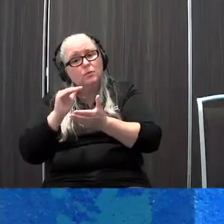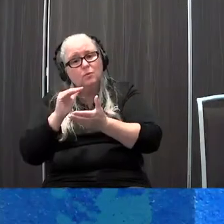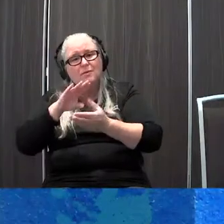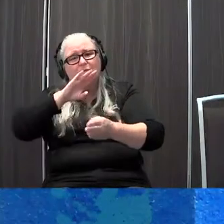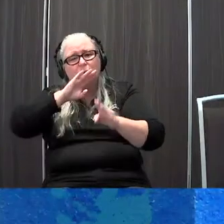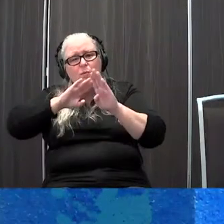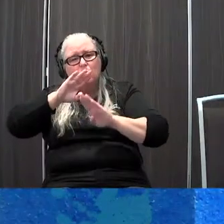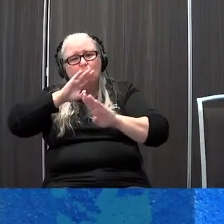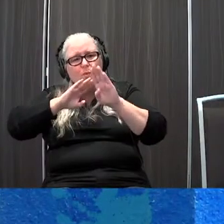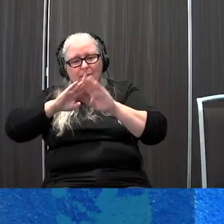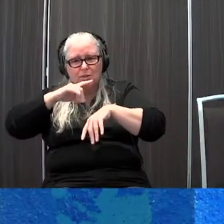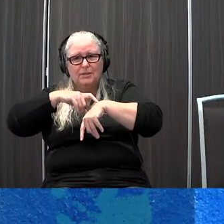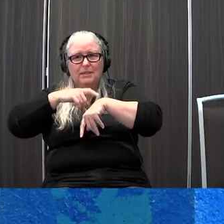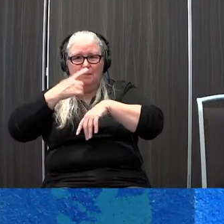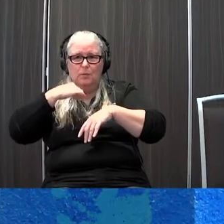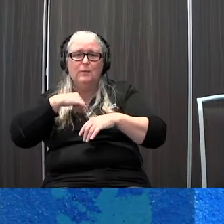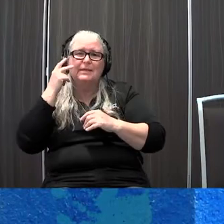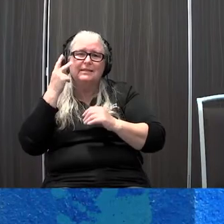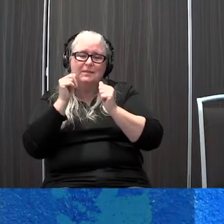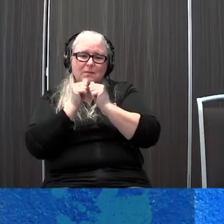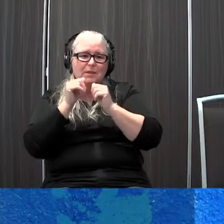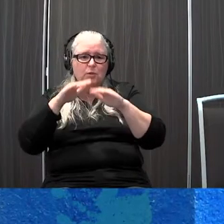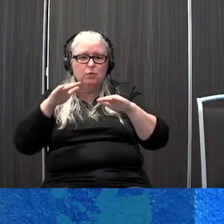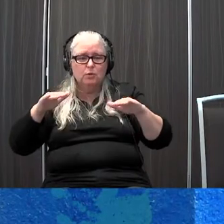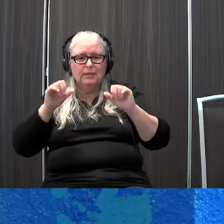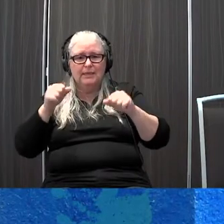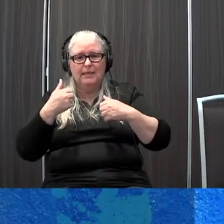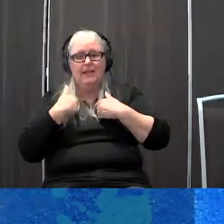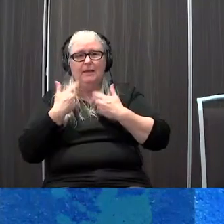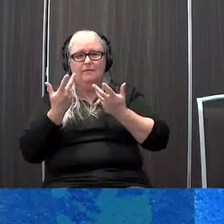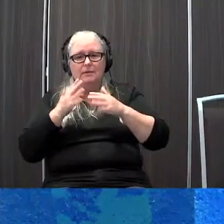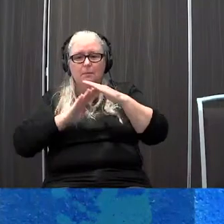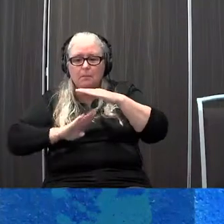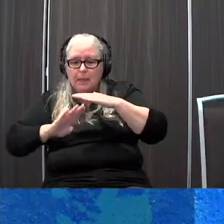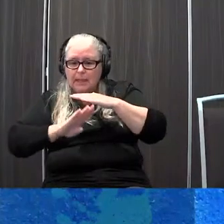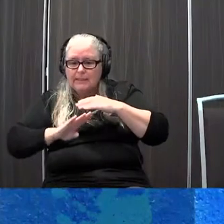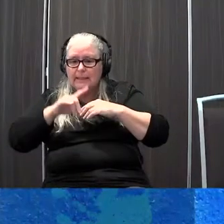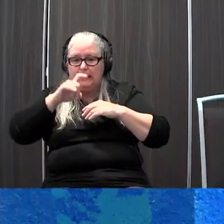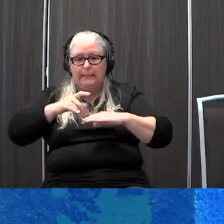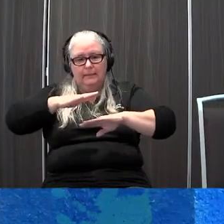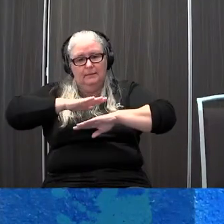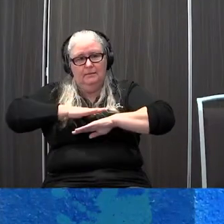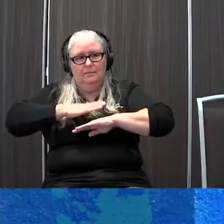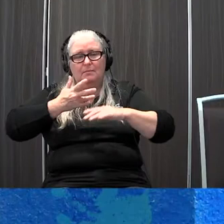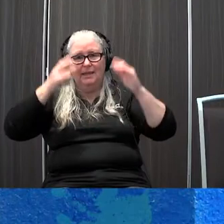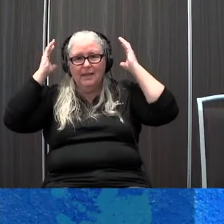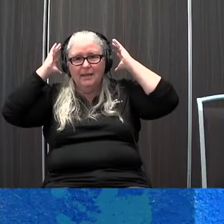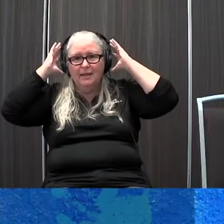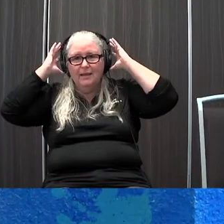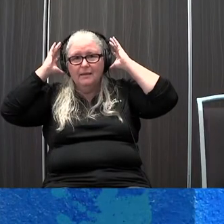we see in children early on so that they can have some really basic and immediate needs met as